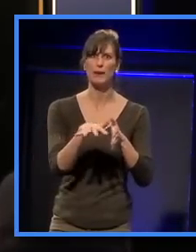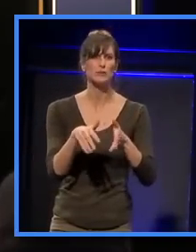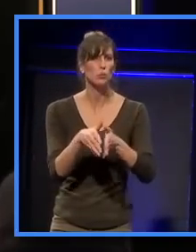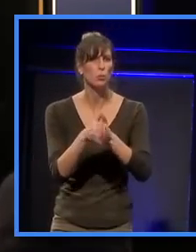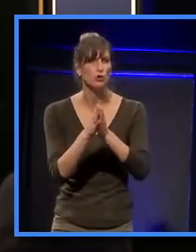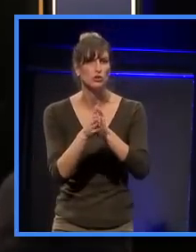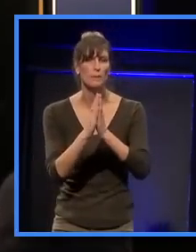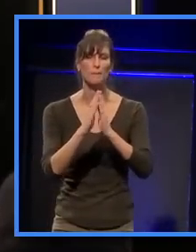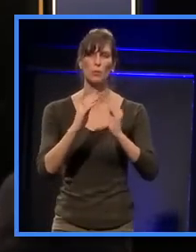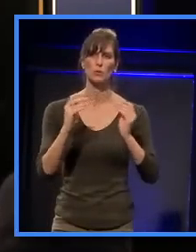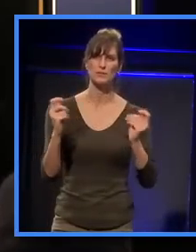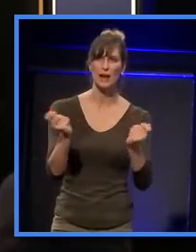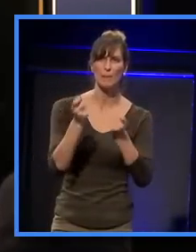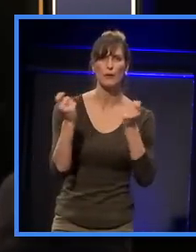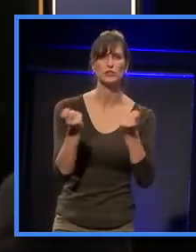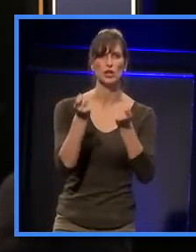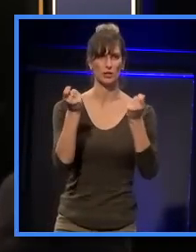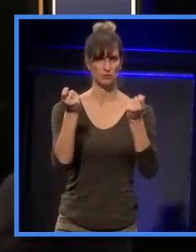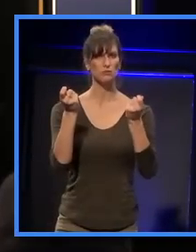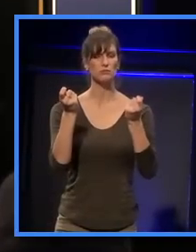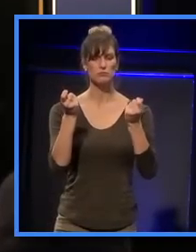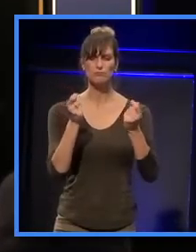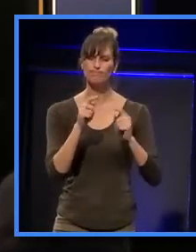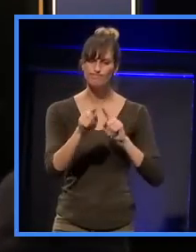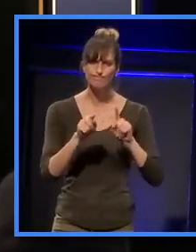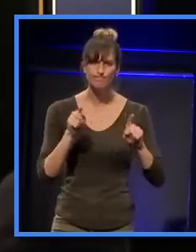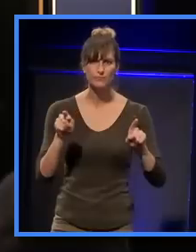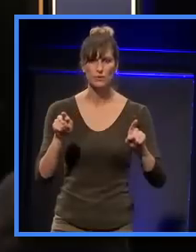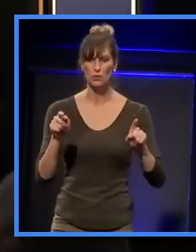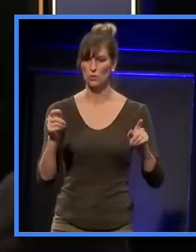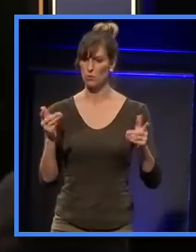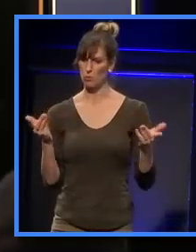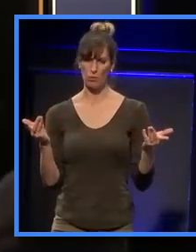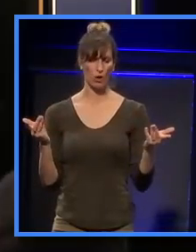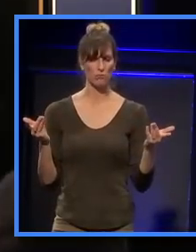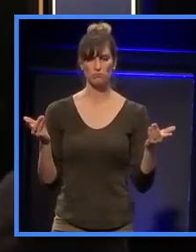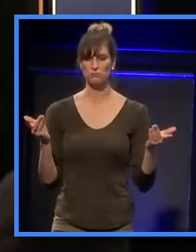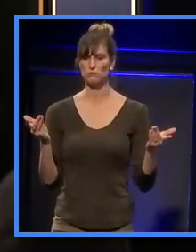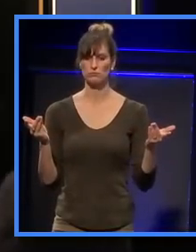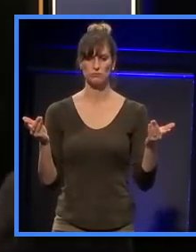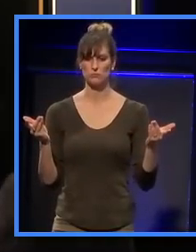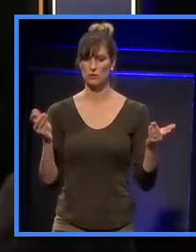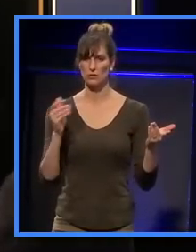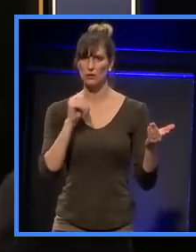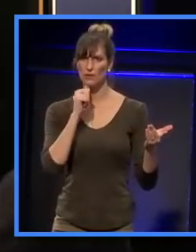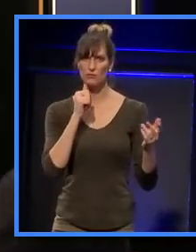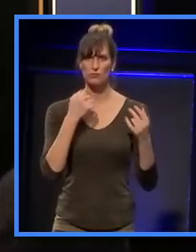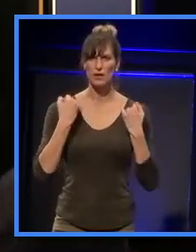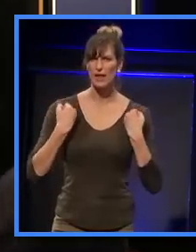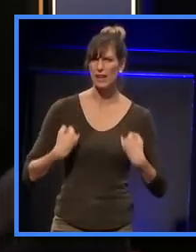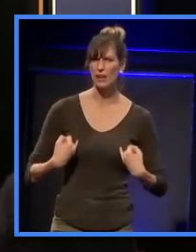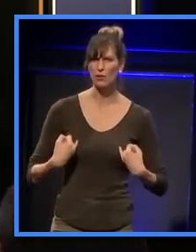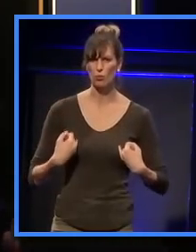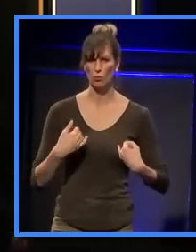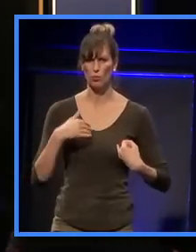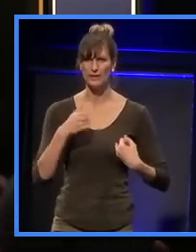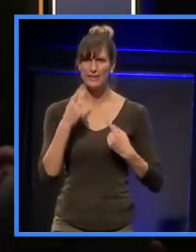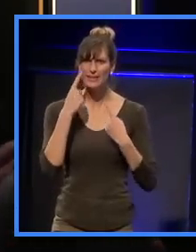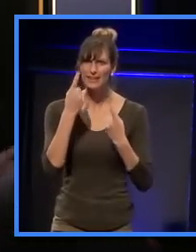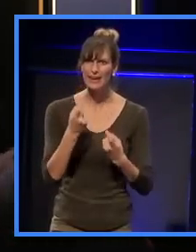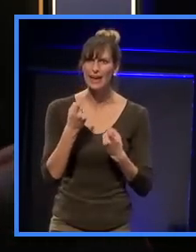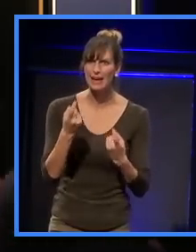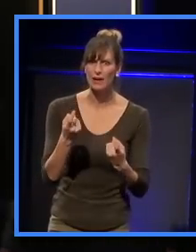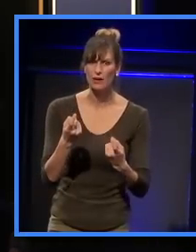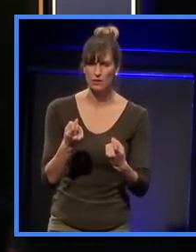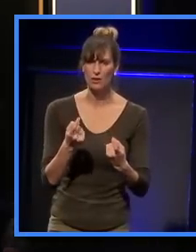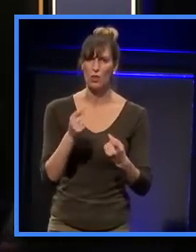places of celebration, in places where we're ill, where we're, you know, in need of care, and all of those things. And it